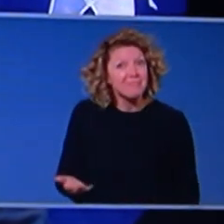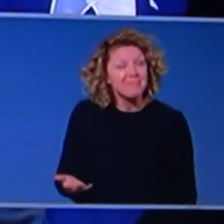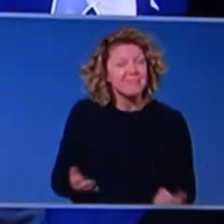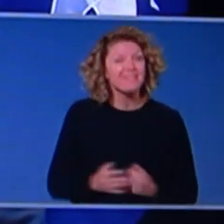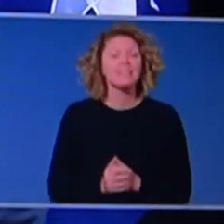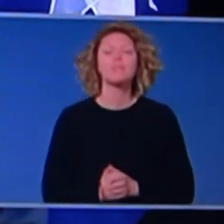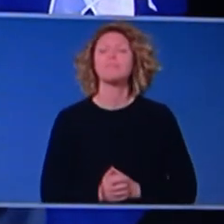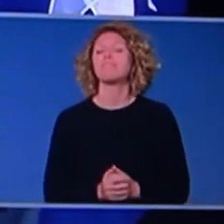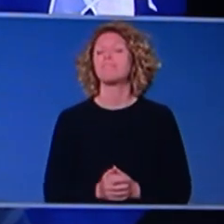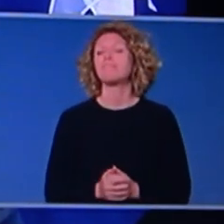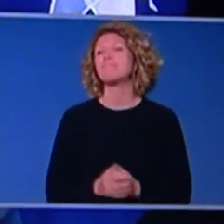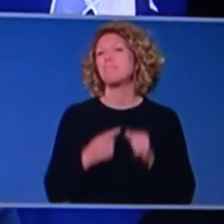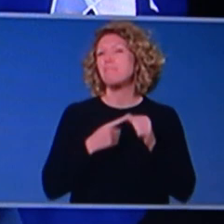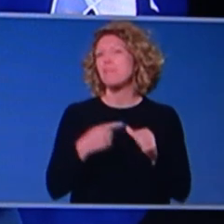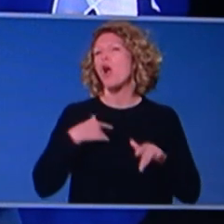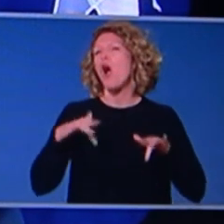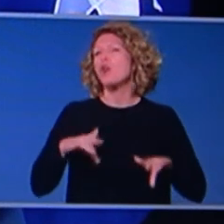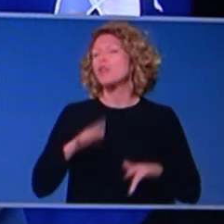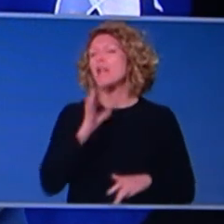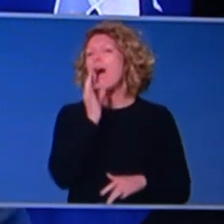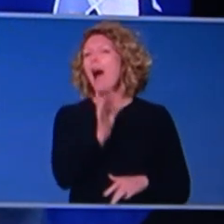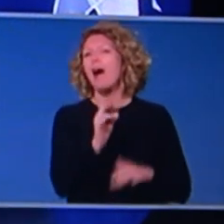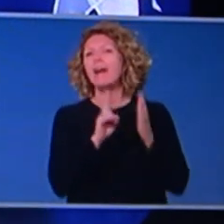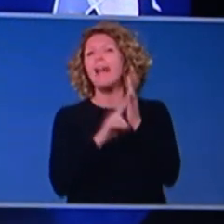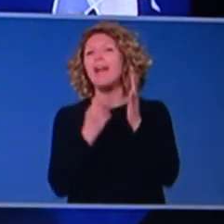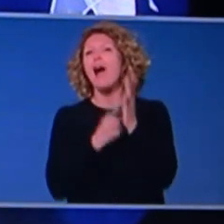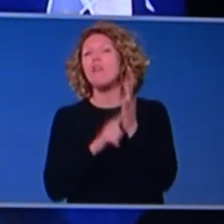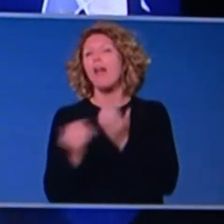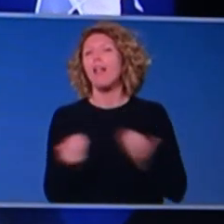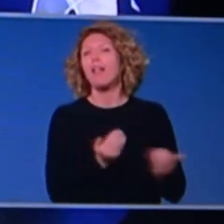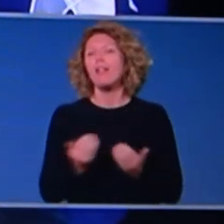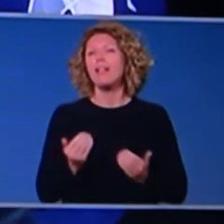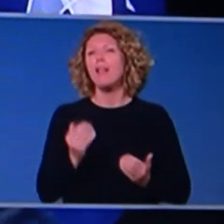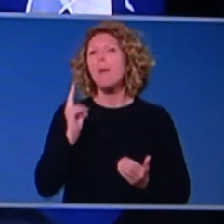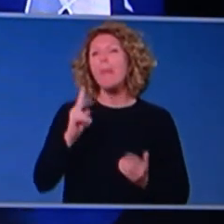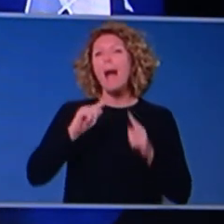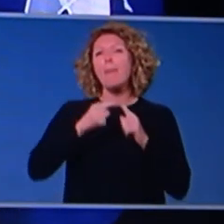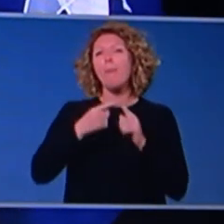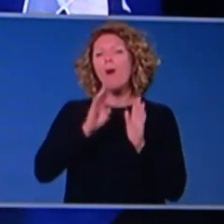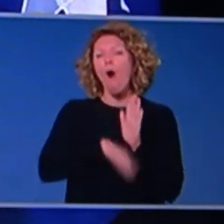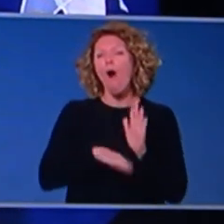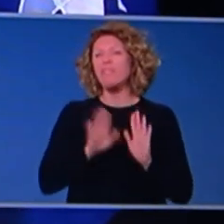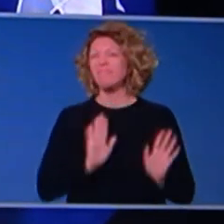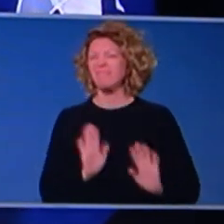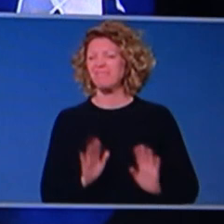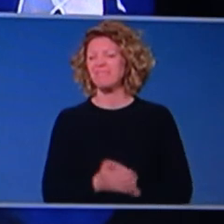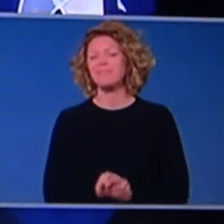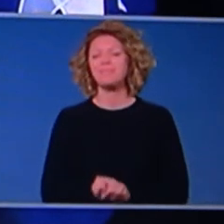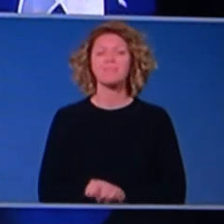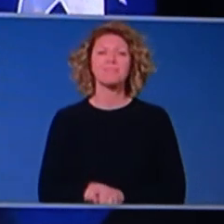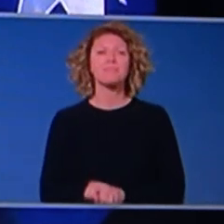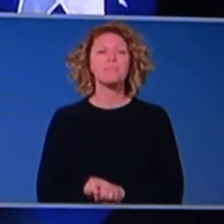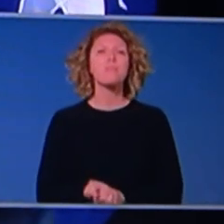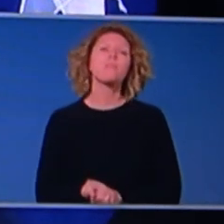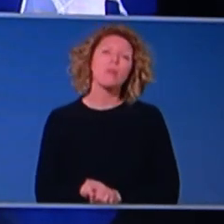NRL to reset the competition points, um, even though we had those first two losses. Look, I know everyone's looking forward to that coming back, but it's got to